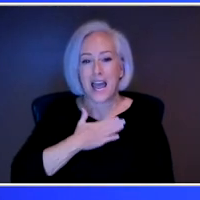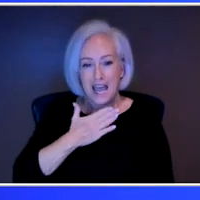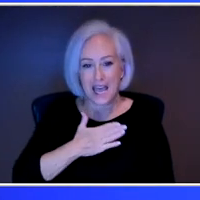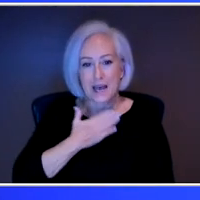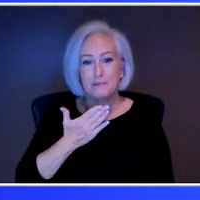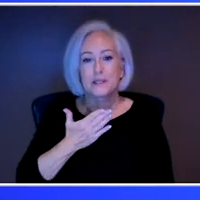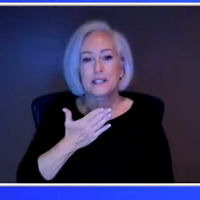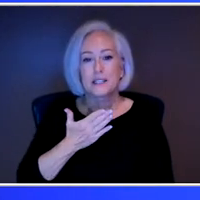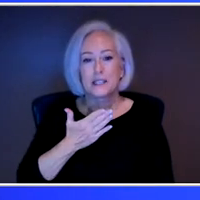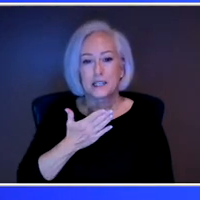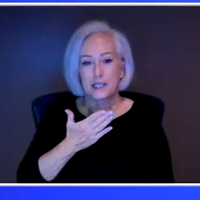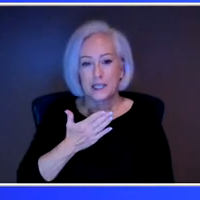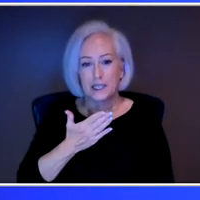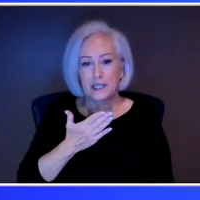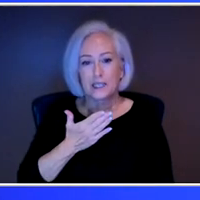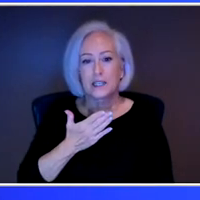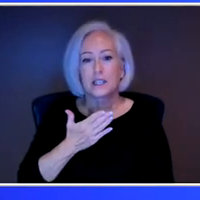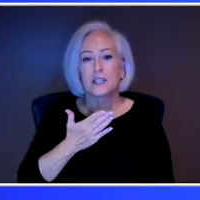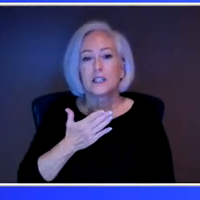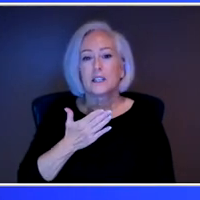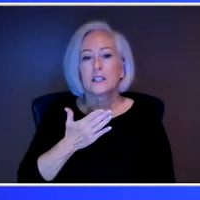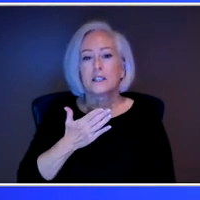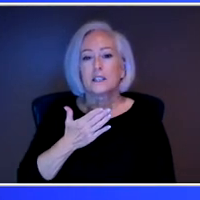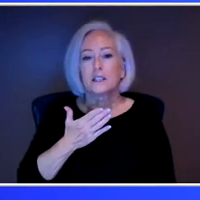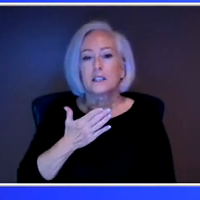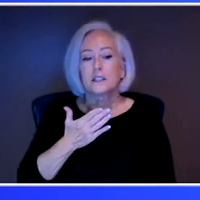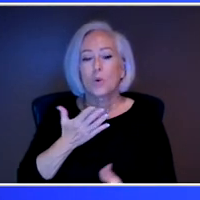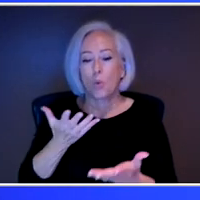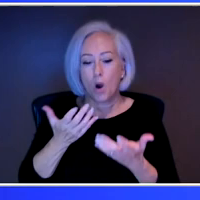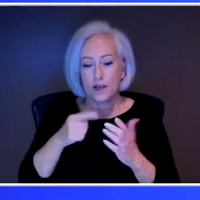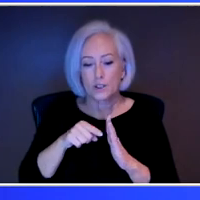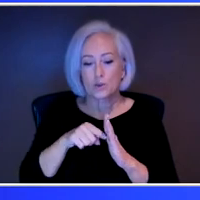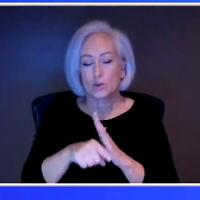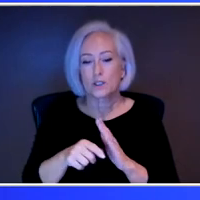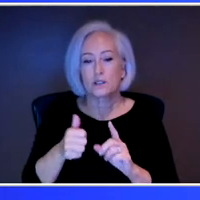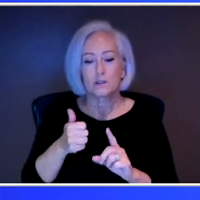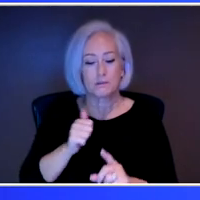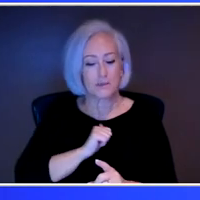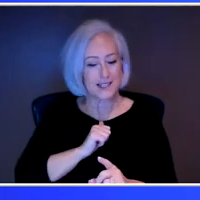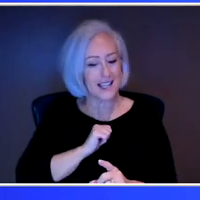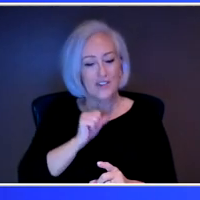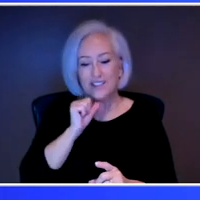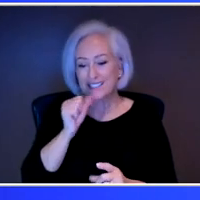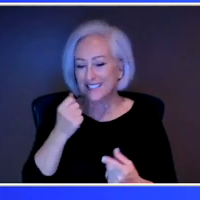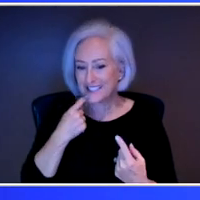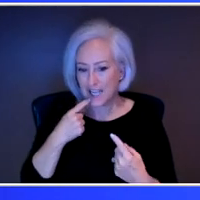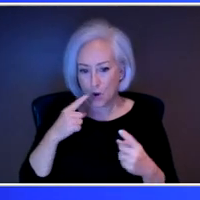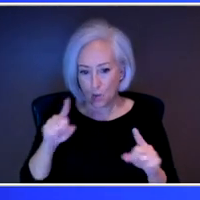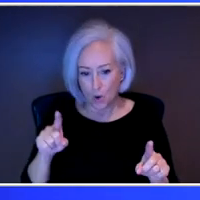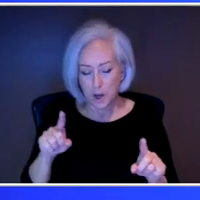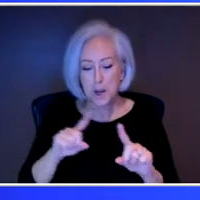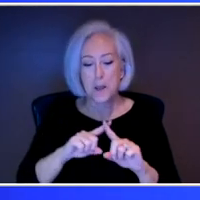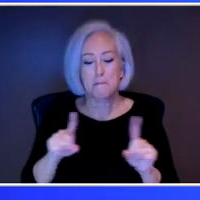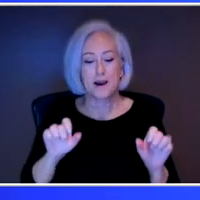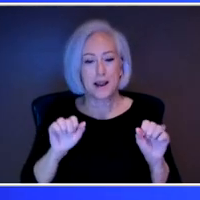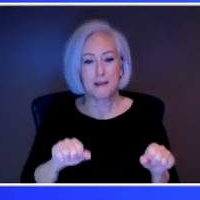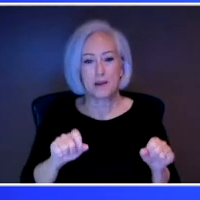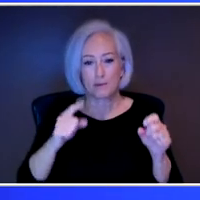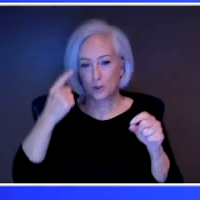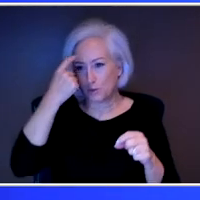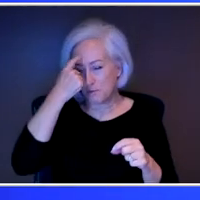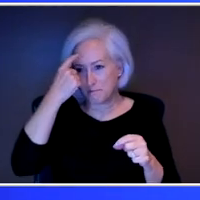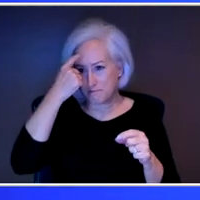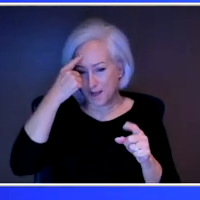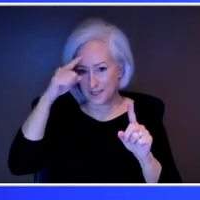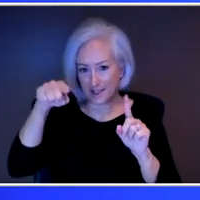didn't work, yet I've been able to shift to a more positive mind frame of like just becoming more glad